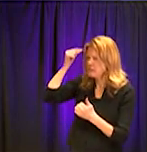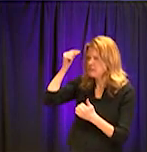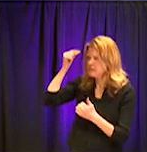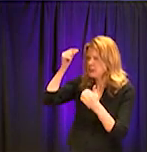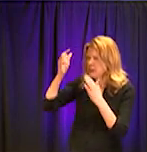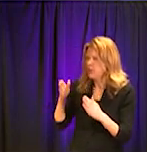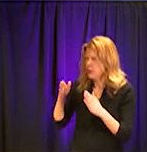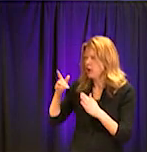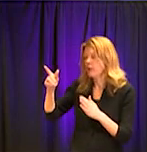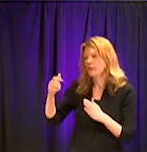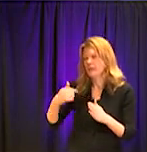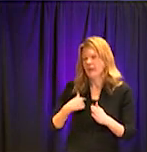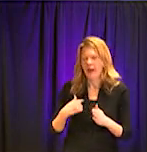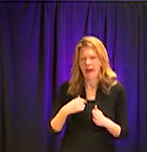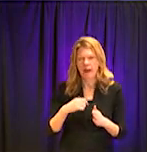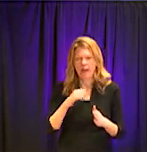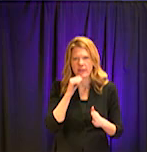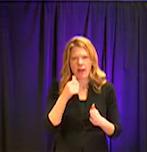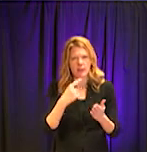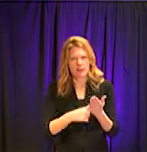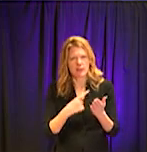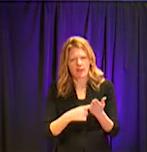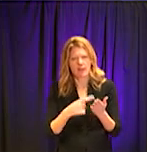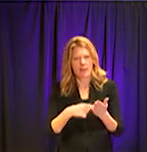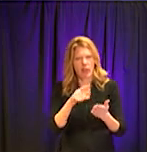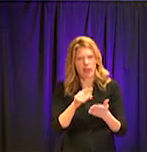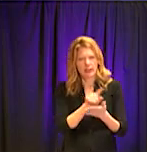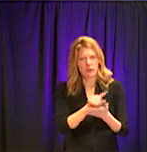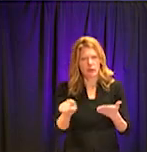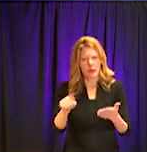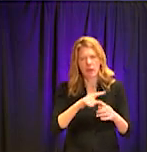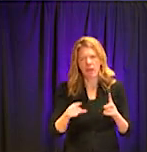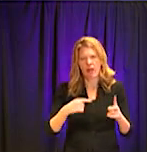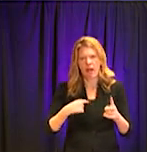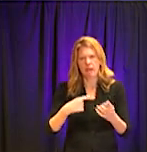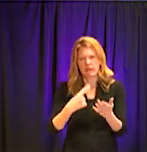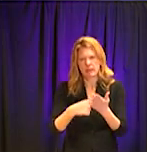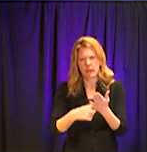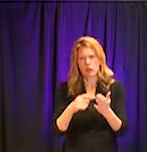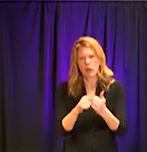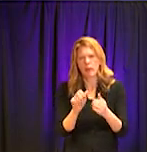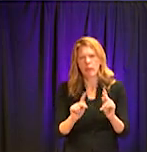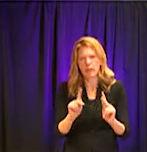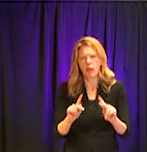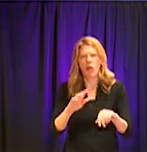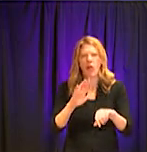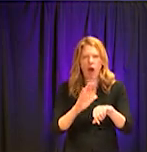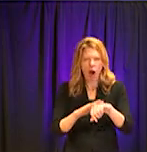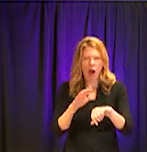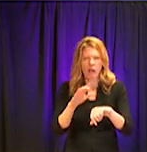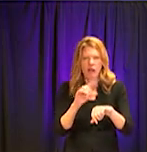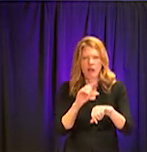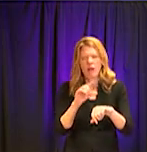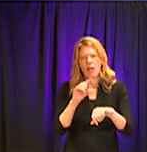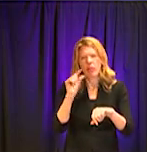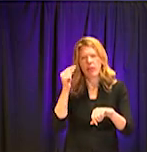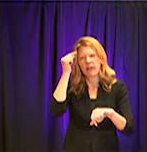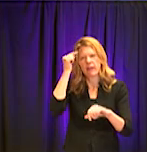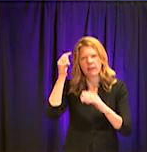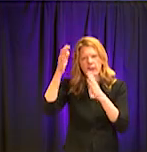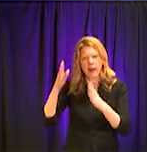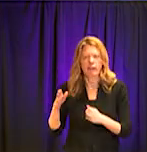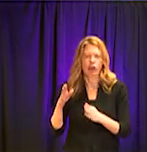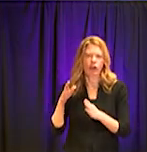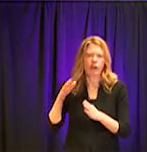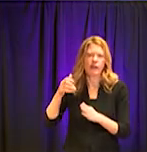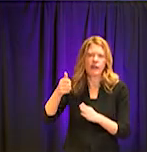county leaders earlier this week. I've spoken to people on his staff and it's an ongoing conversation. This is a novel virus.